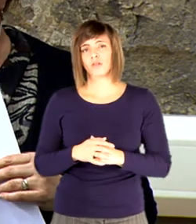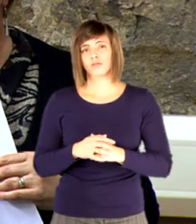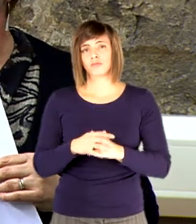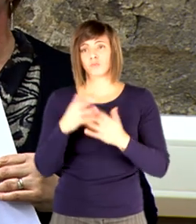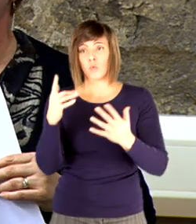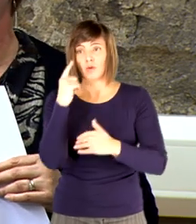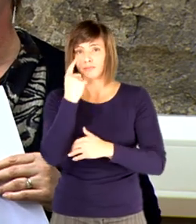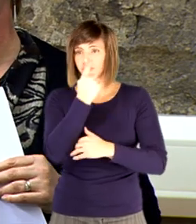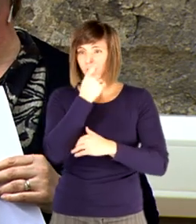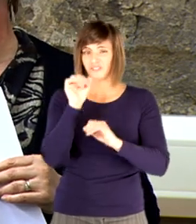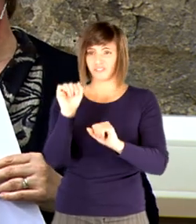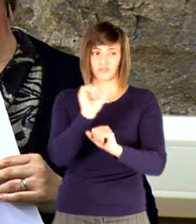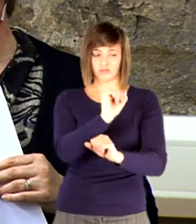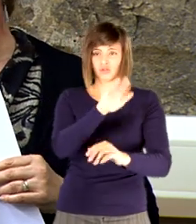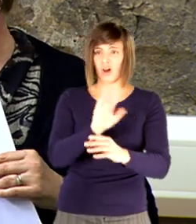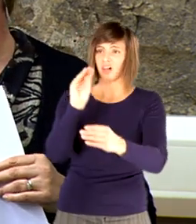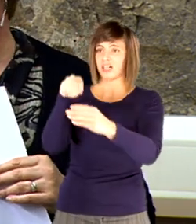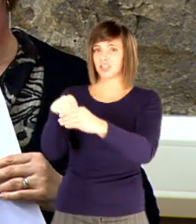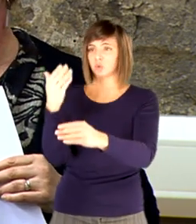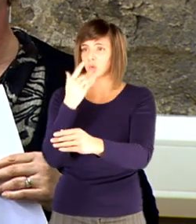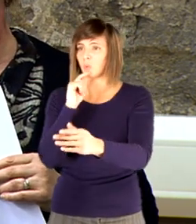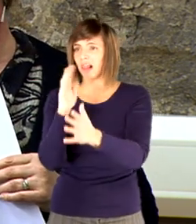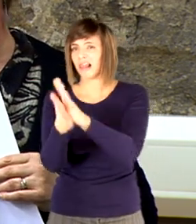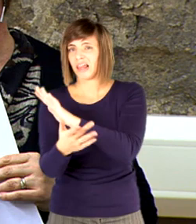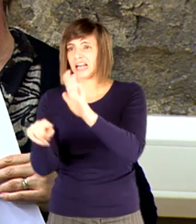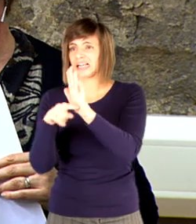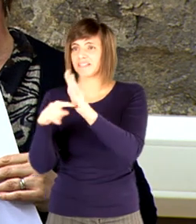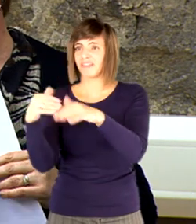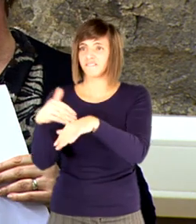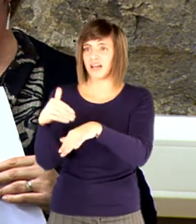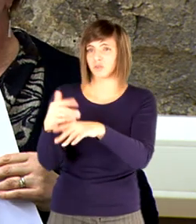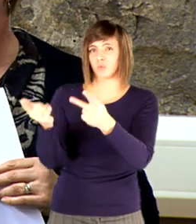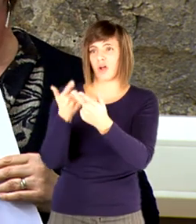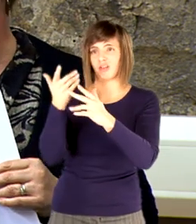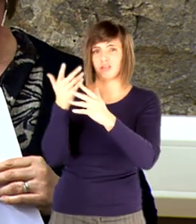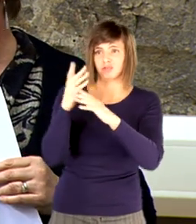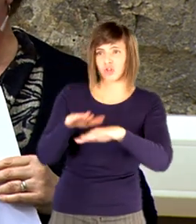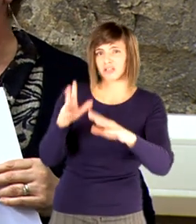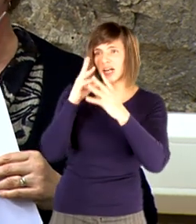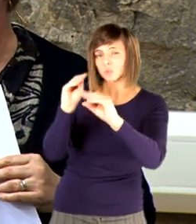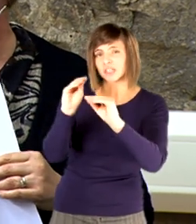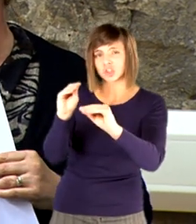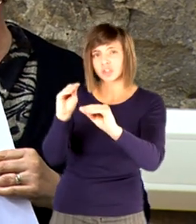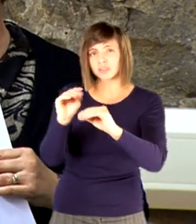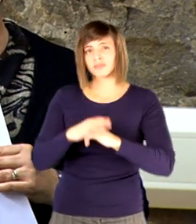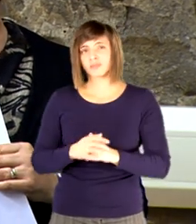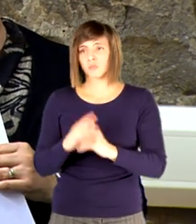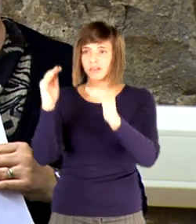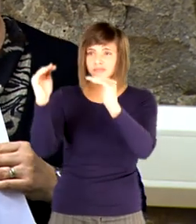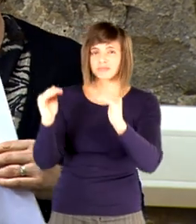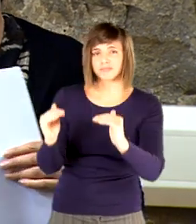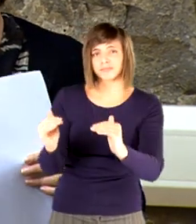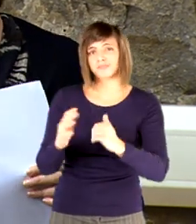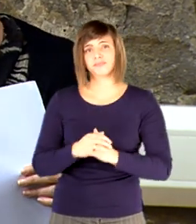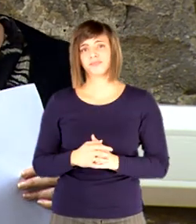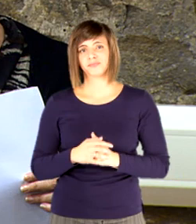unless it can be proven that the child being in the school would have such a detrimental effect on the other children that